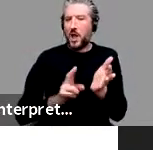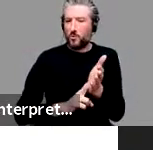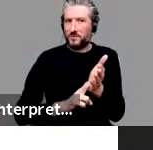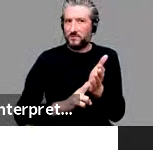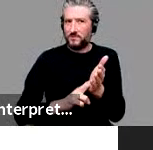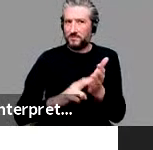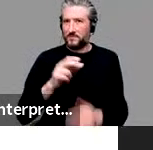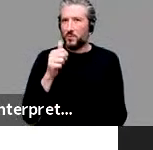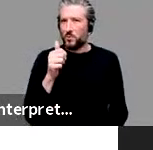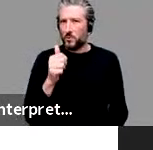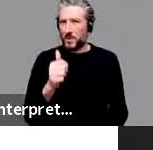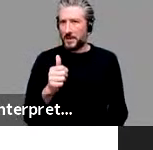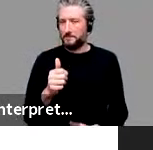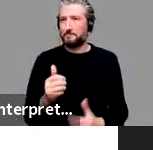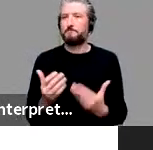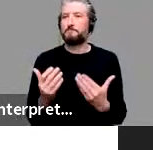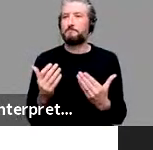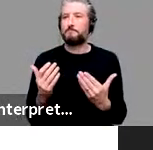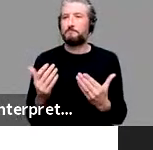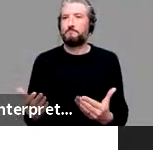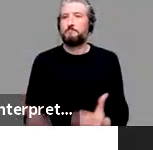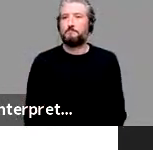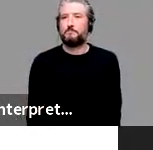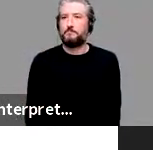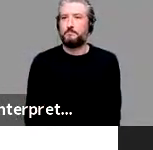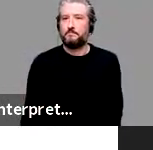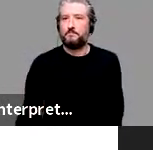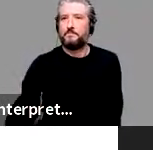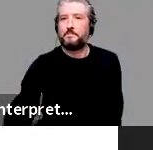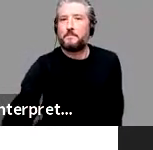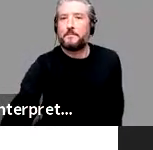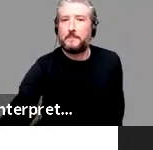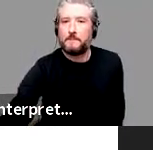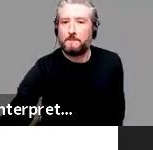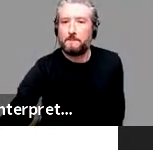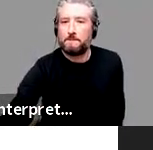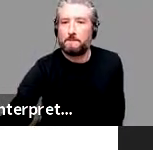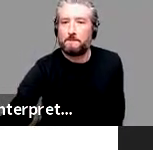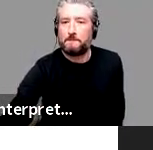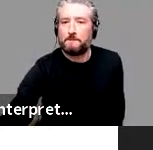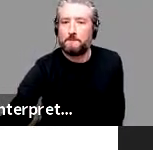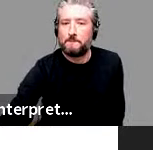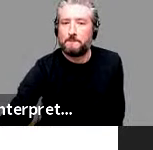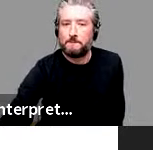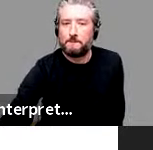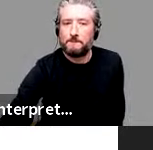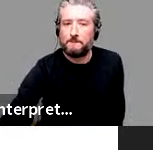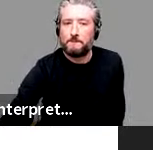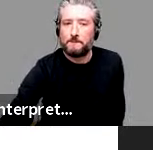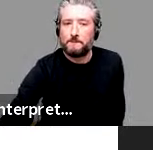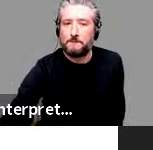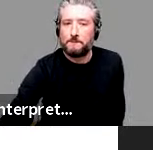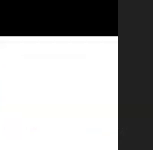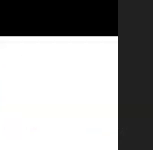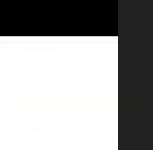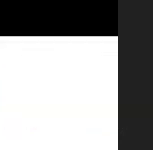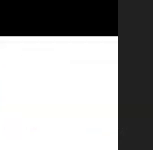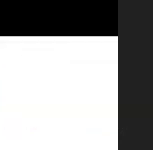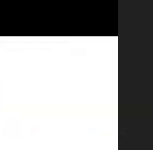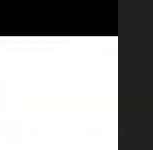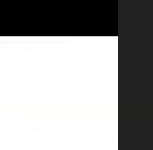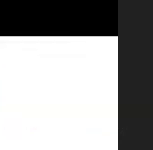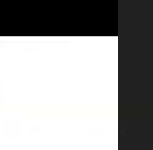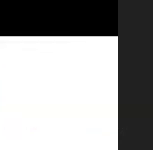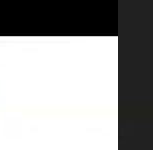So from this kind of smallish point, um, it's, it's been claimed, um, to demonstrate innate